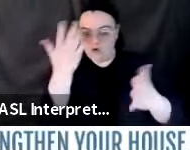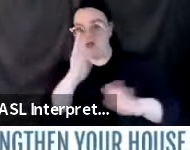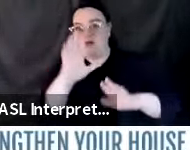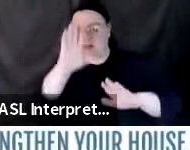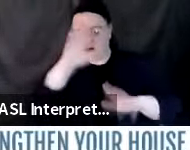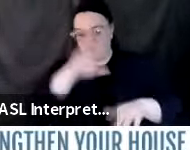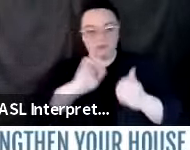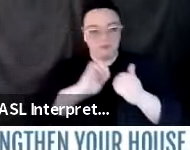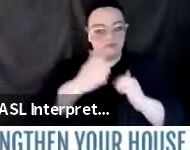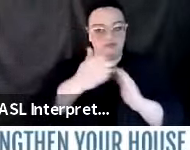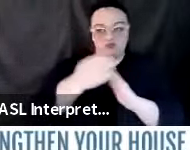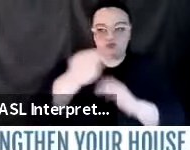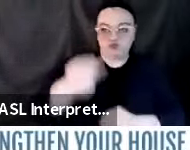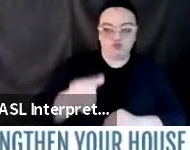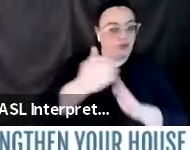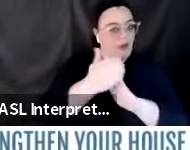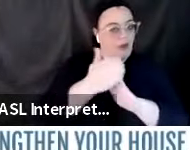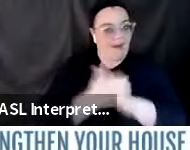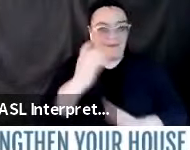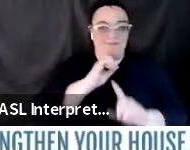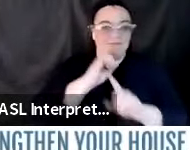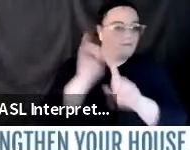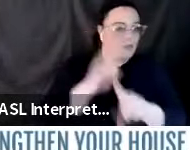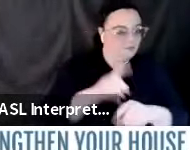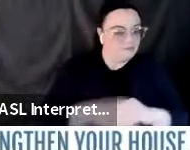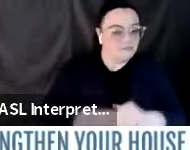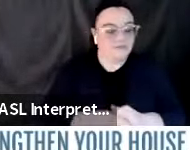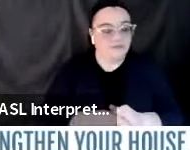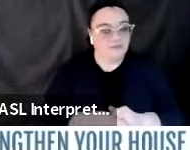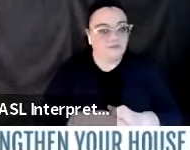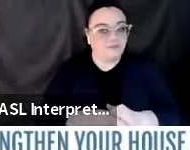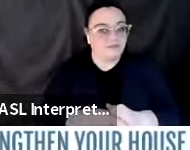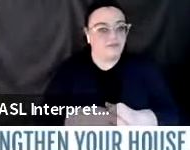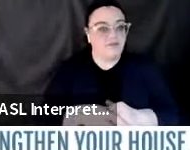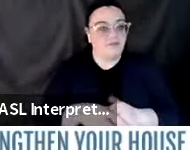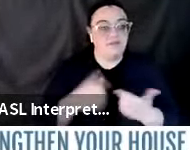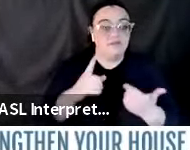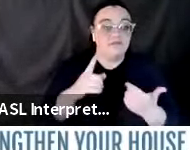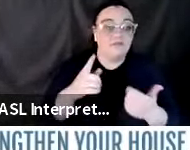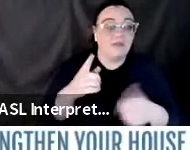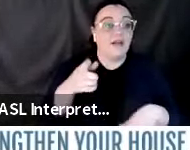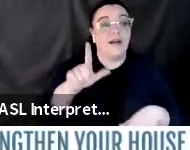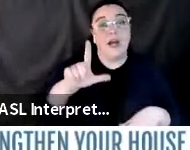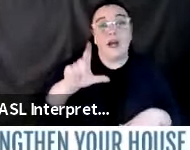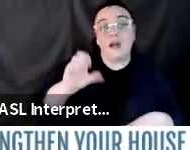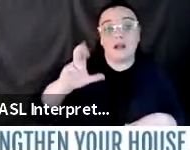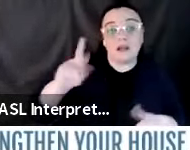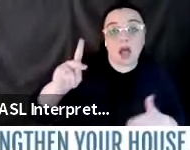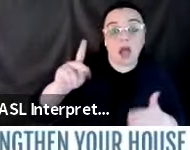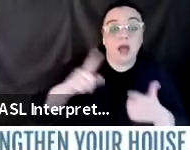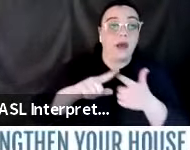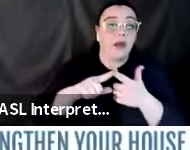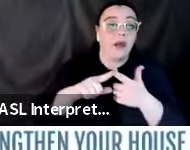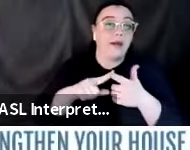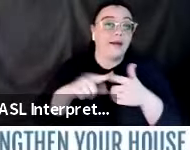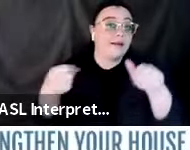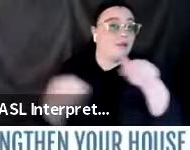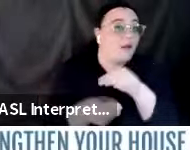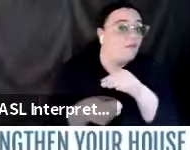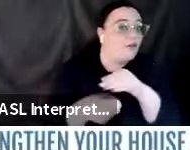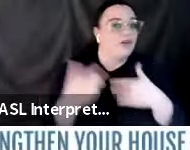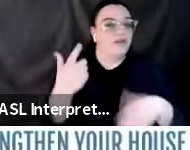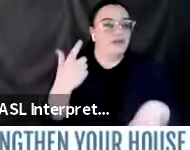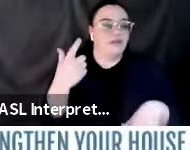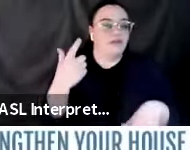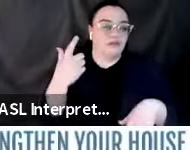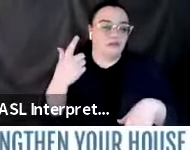to drop, cover, and hold on or lock, cover, and hold on for people with mobility devices.